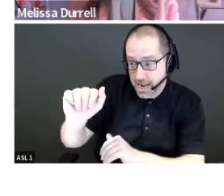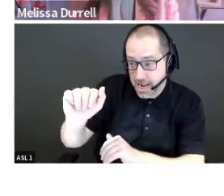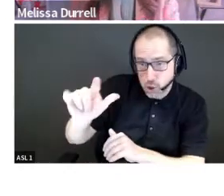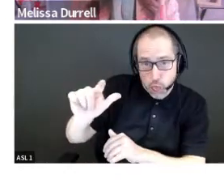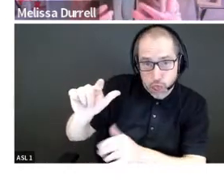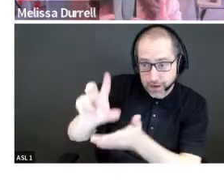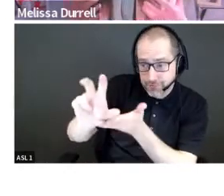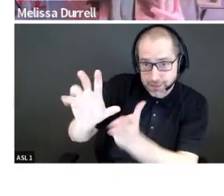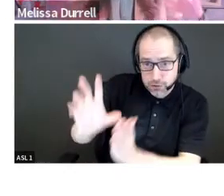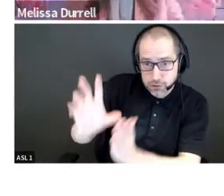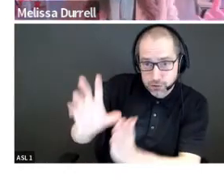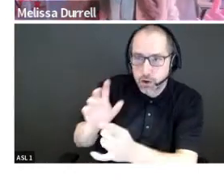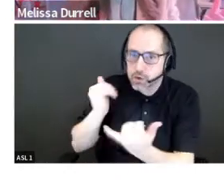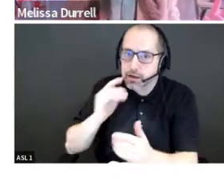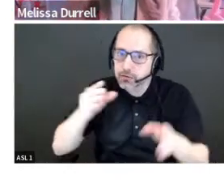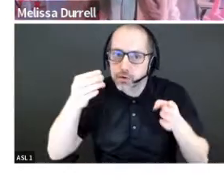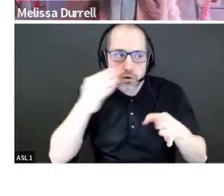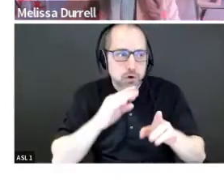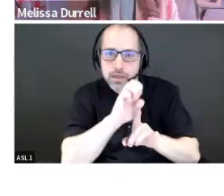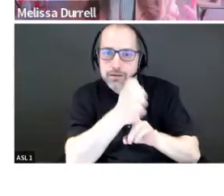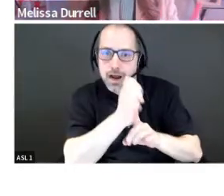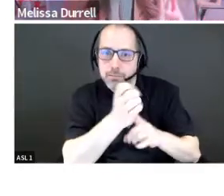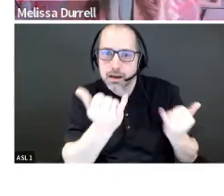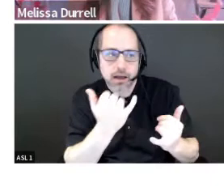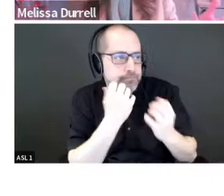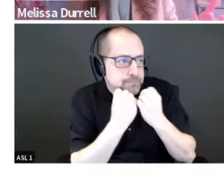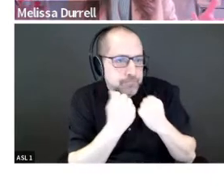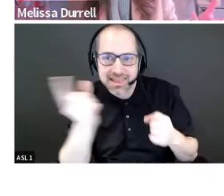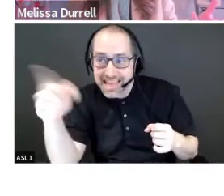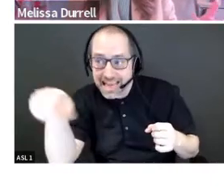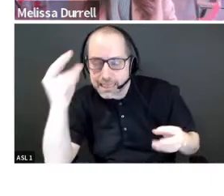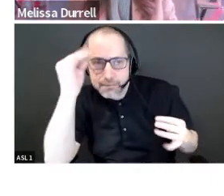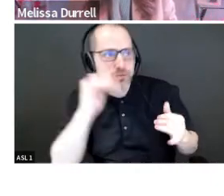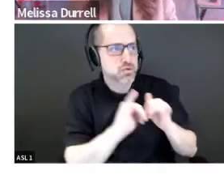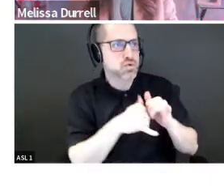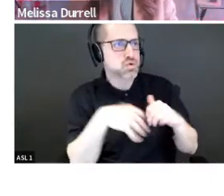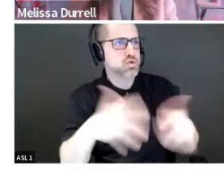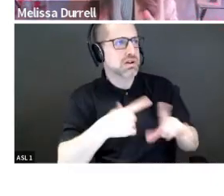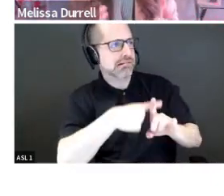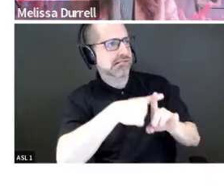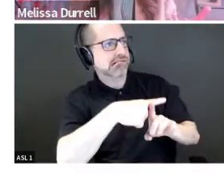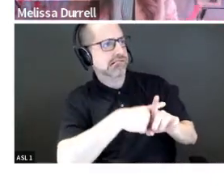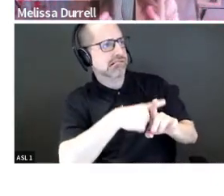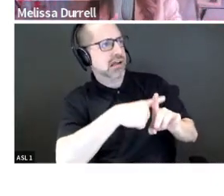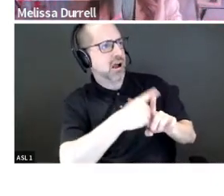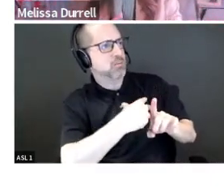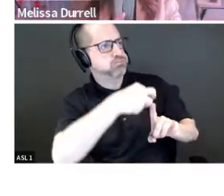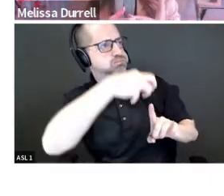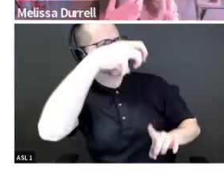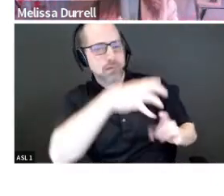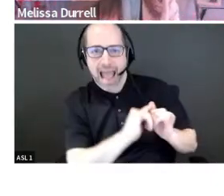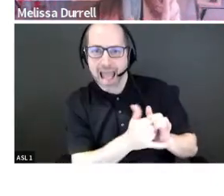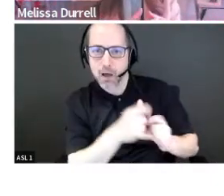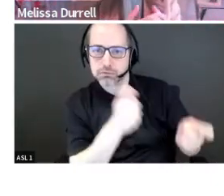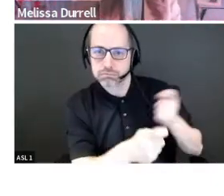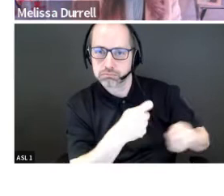these days about how we can solve some of the biggest problems that are, that are, that we're dealing with on the globe, around the globe. And